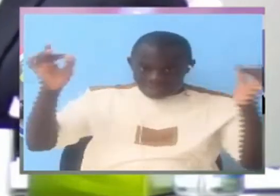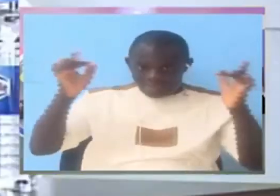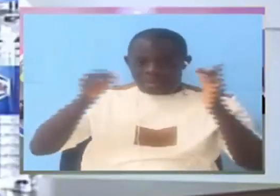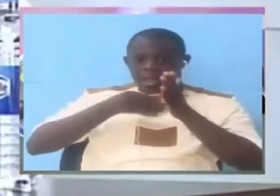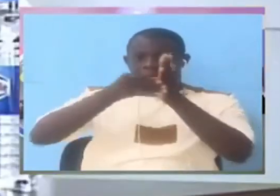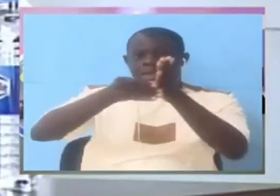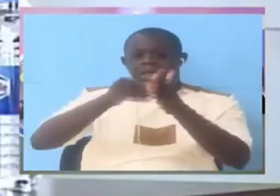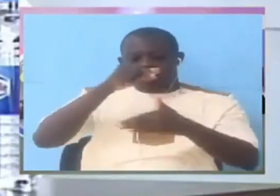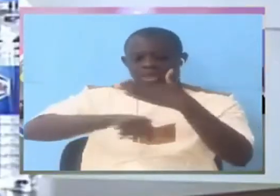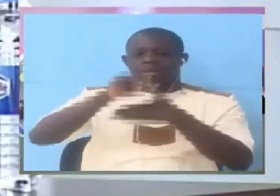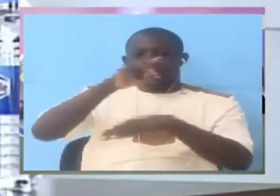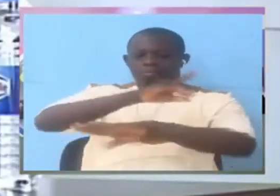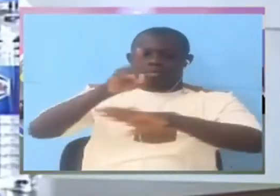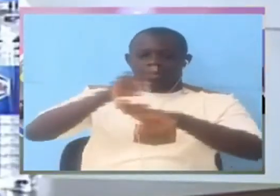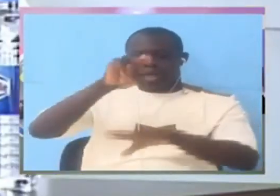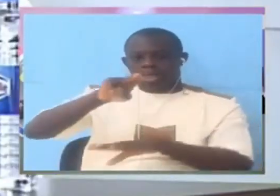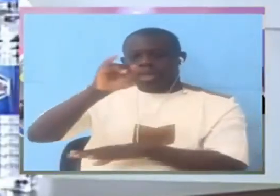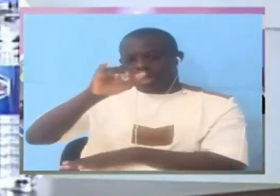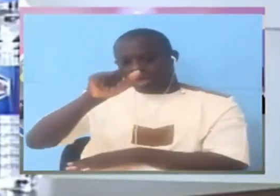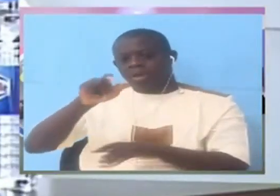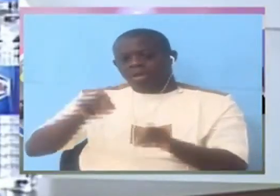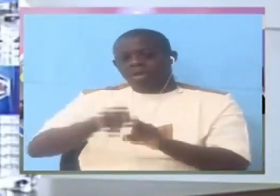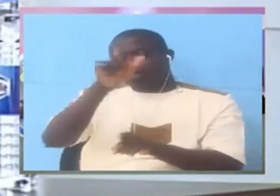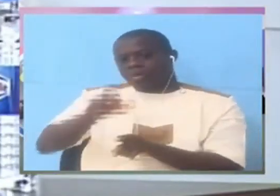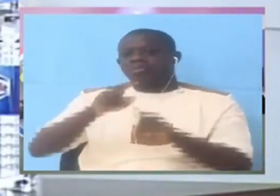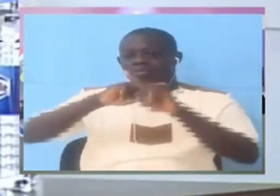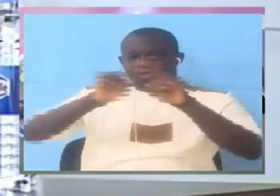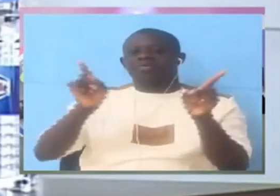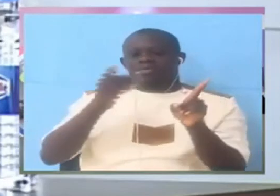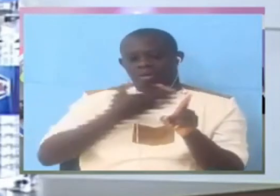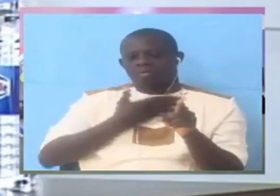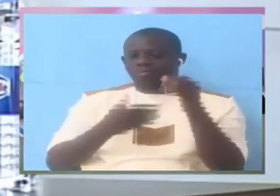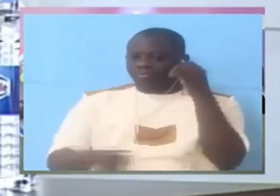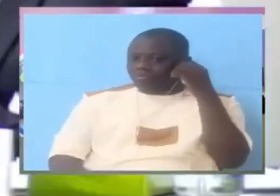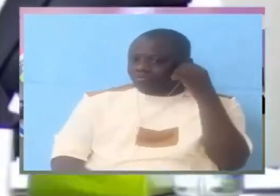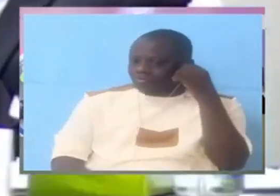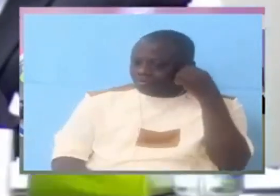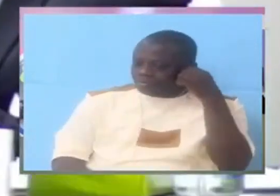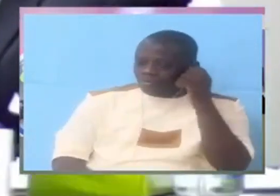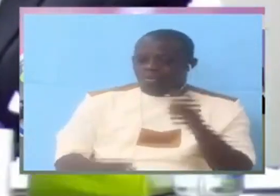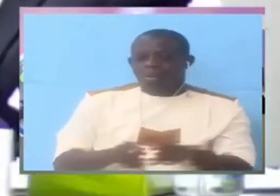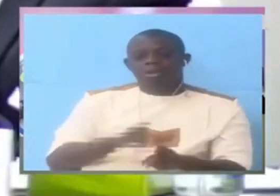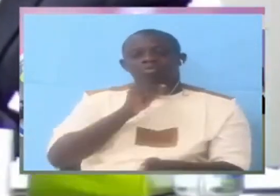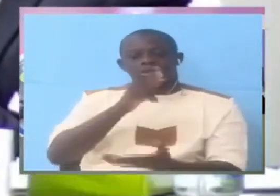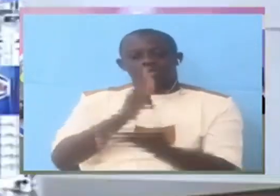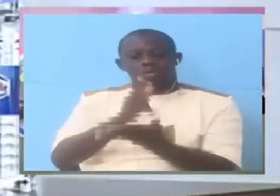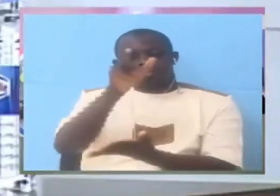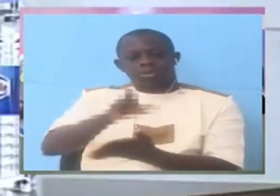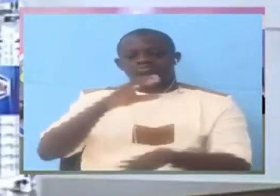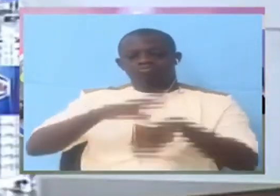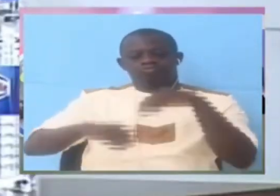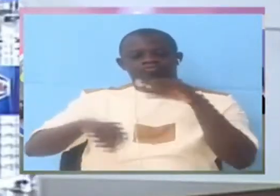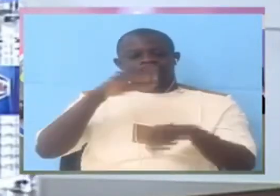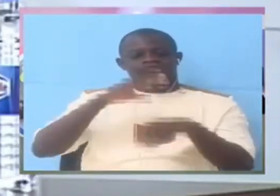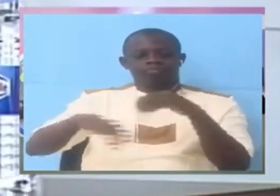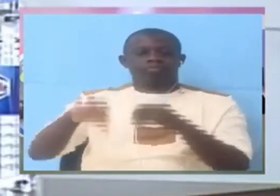the NIA The visual difference comes in You are avoiding If it is me I would say no If